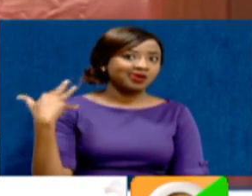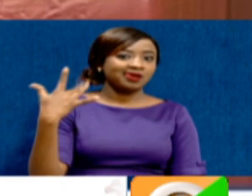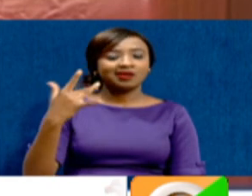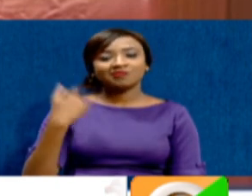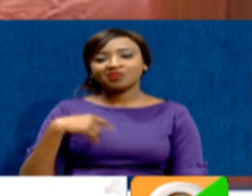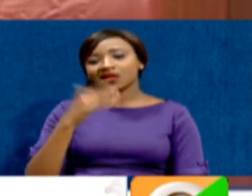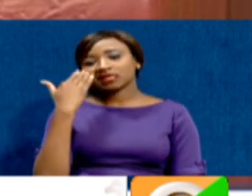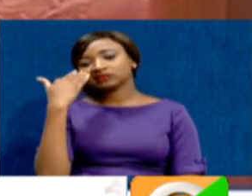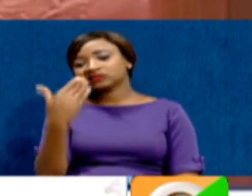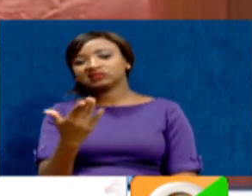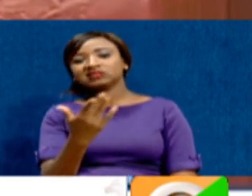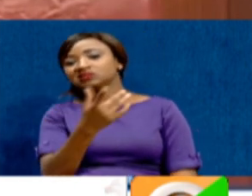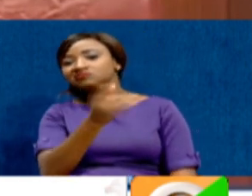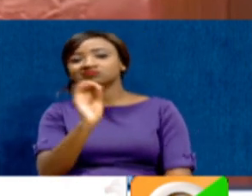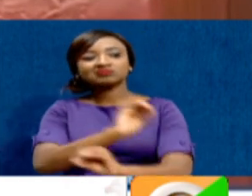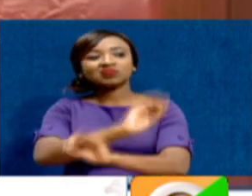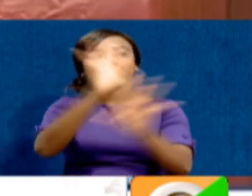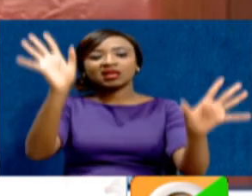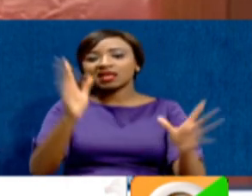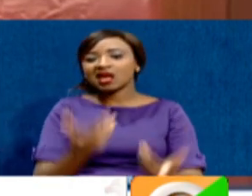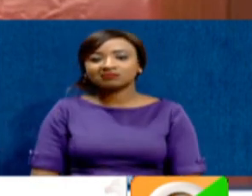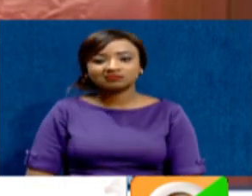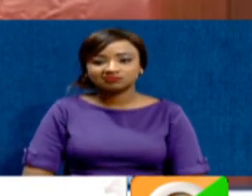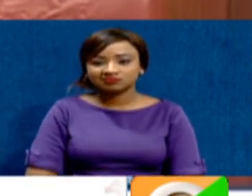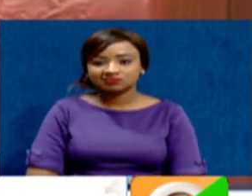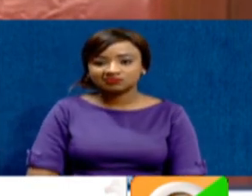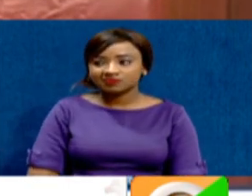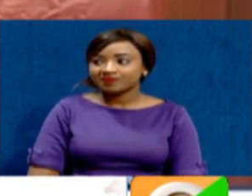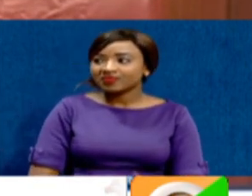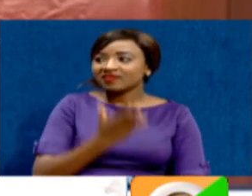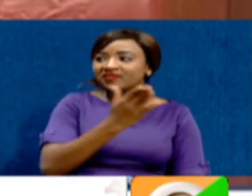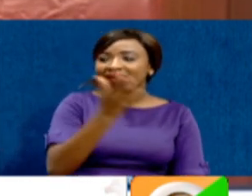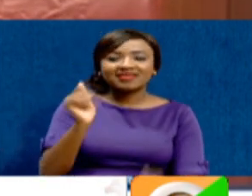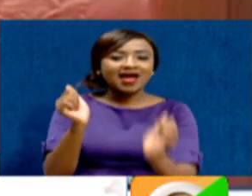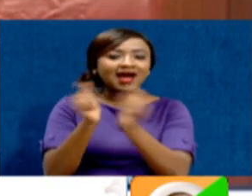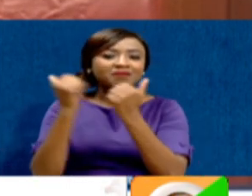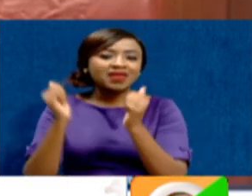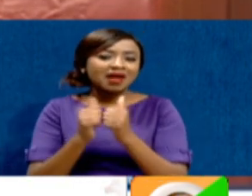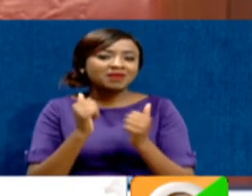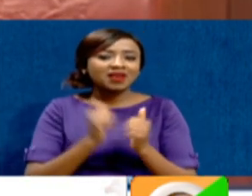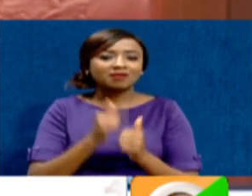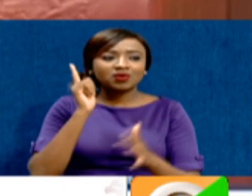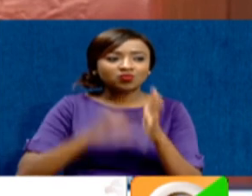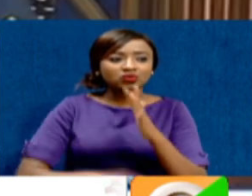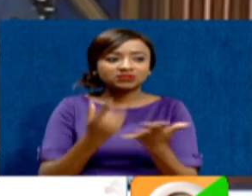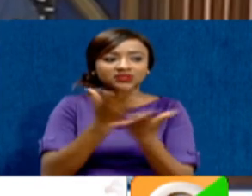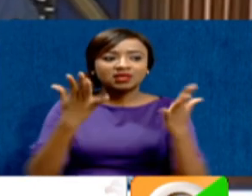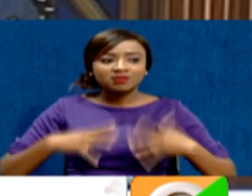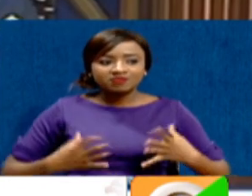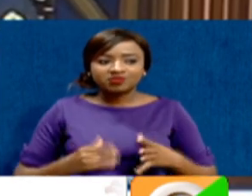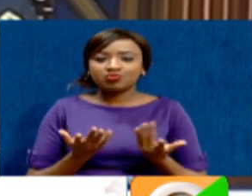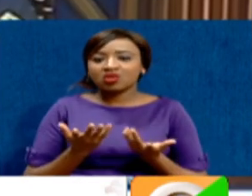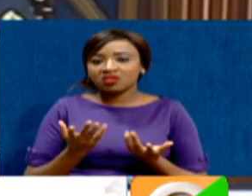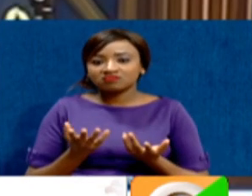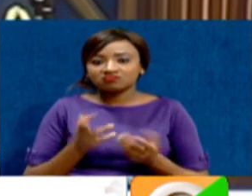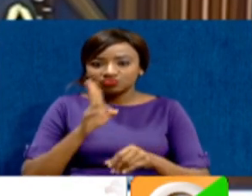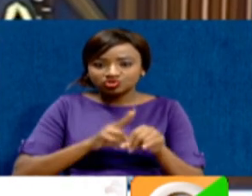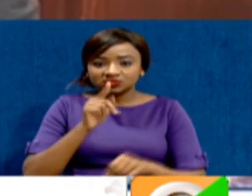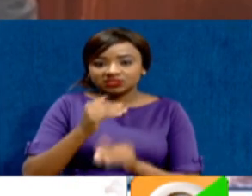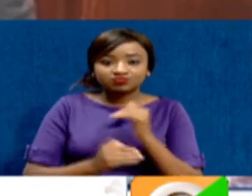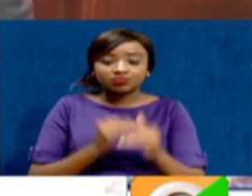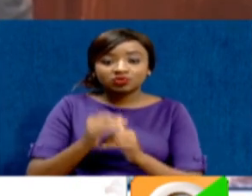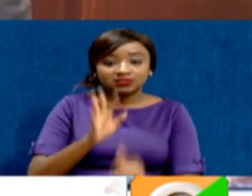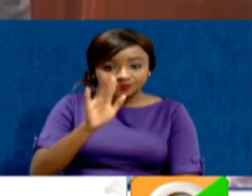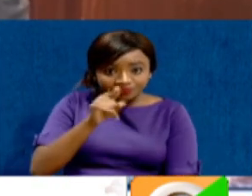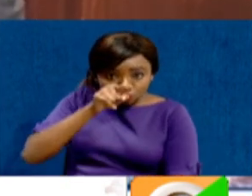I can read through the crude strategy that is being employed by those who are pushing for this formula. It is